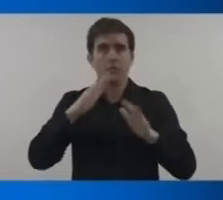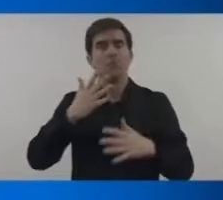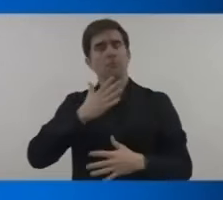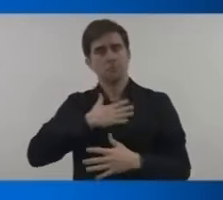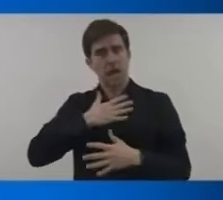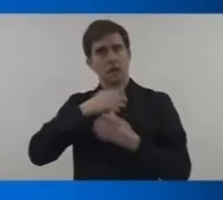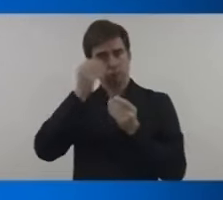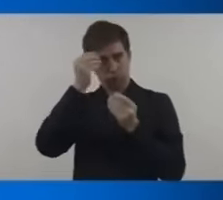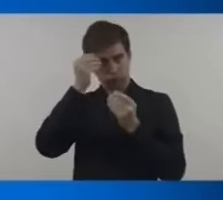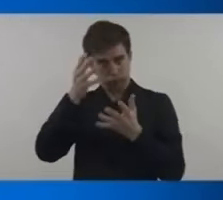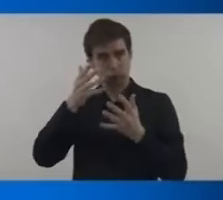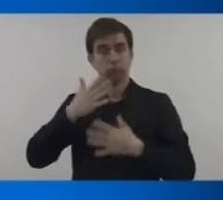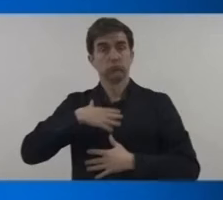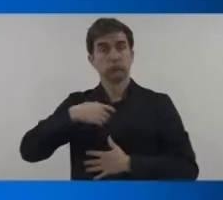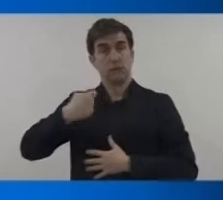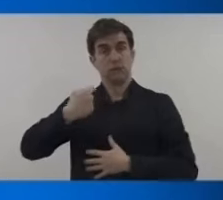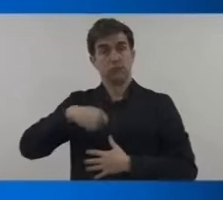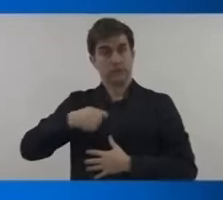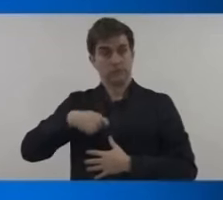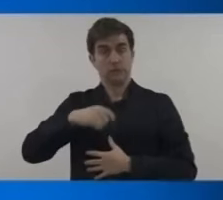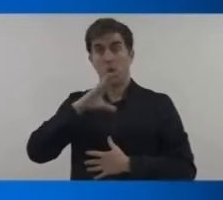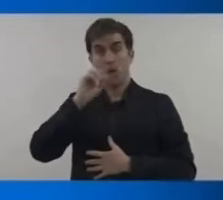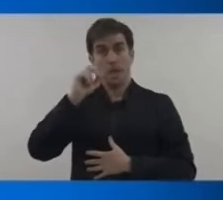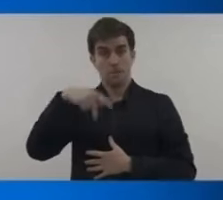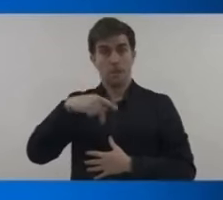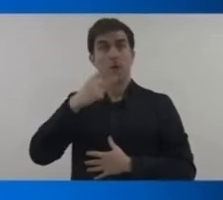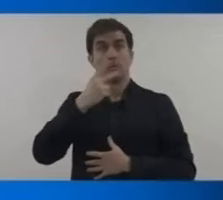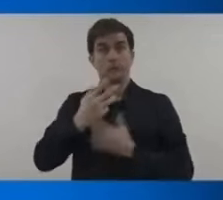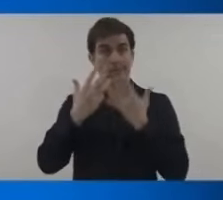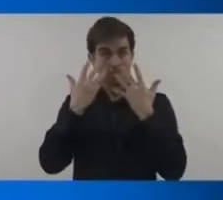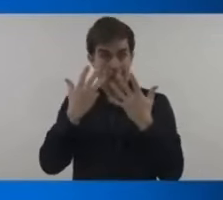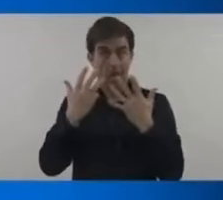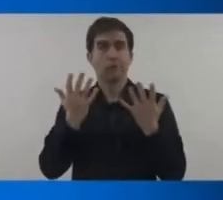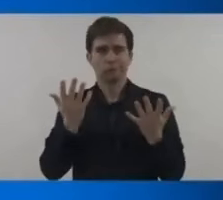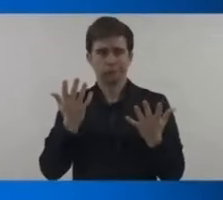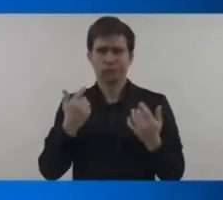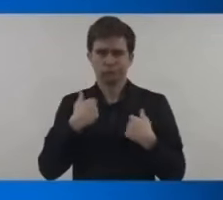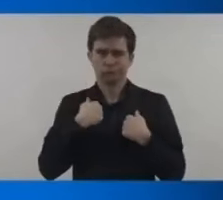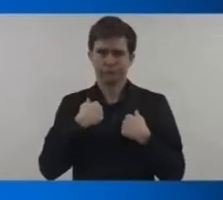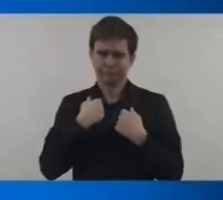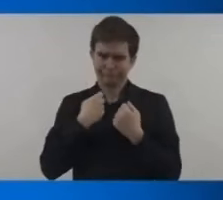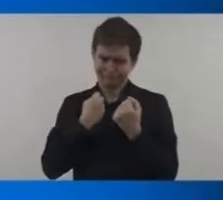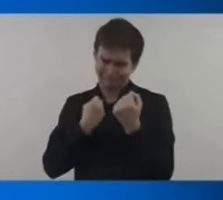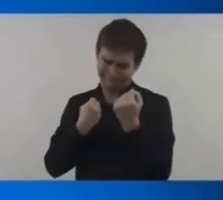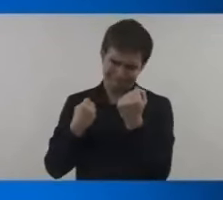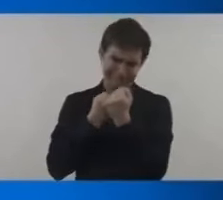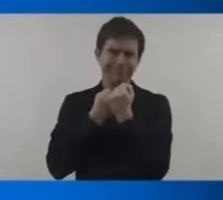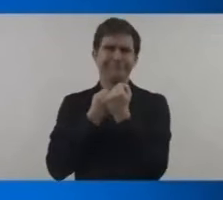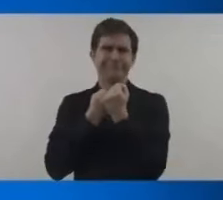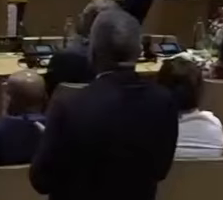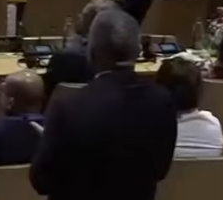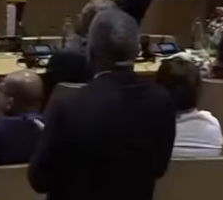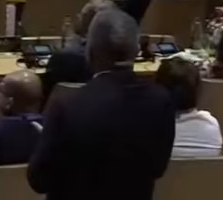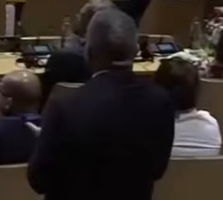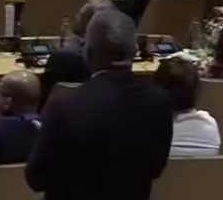advocate for green transition and we're doing it but at the same time we must be realistic